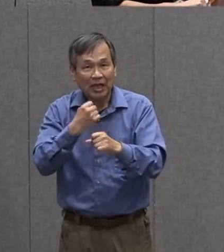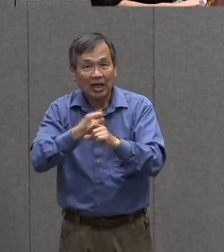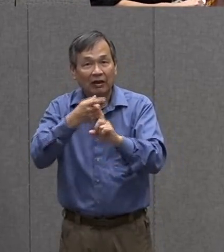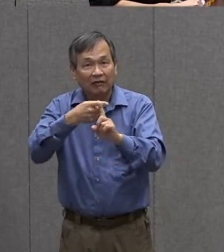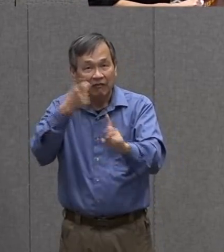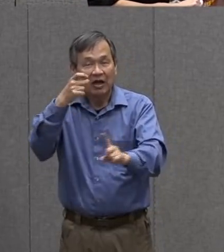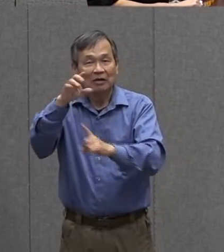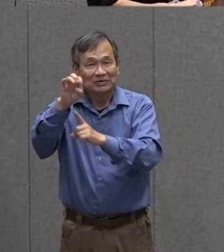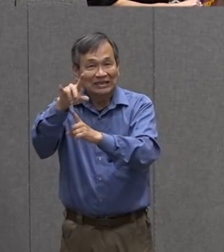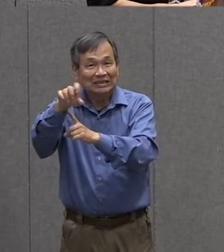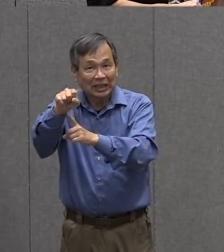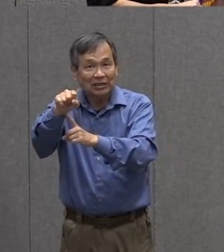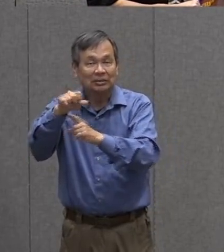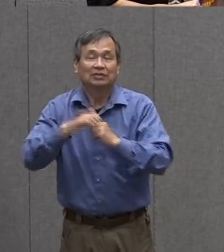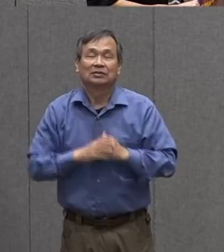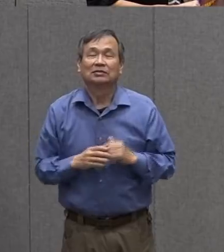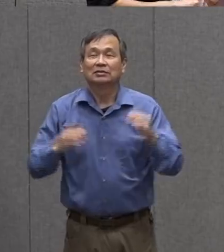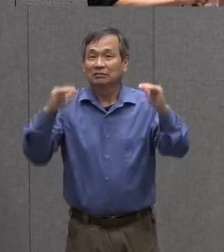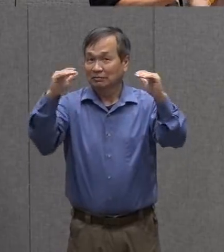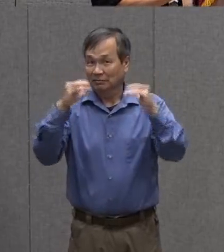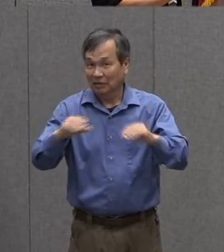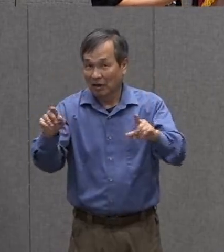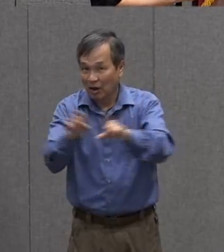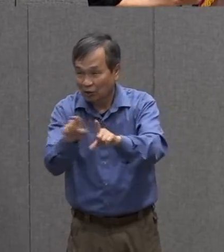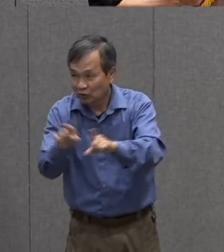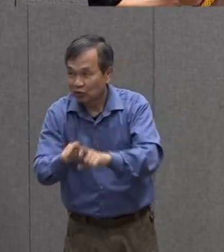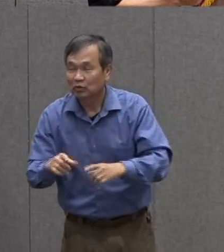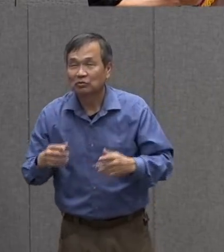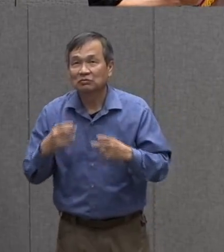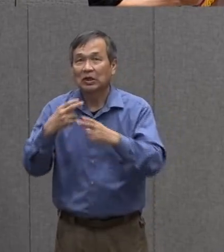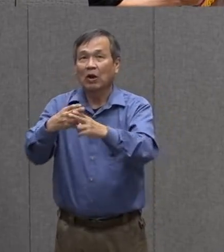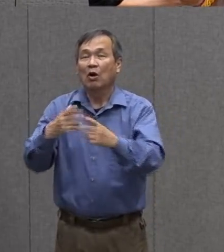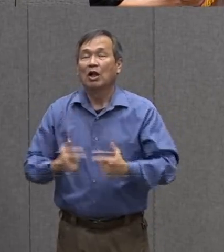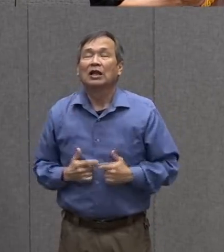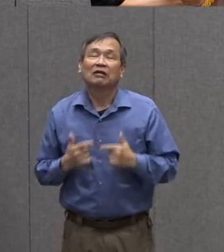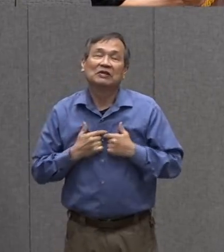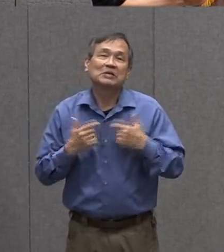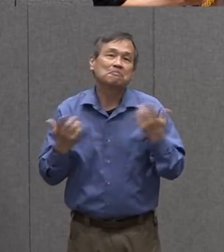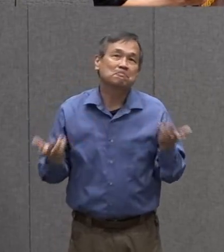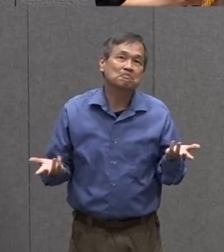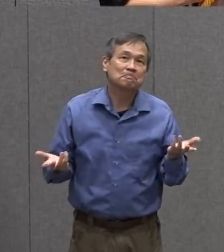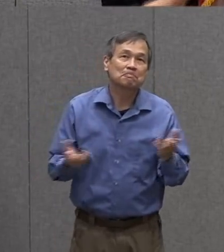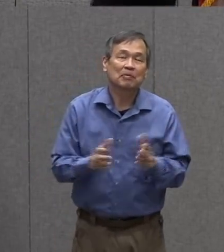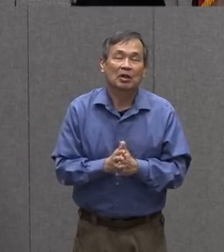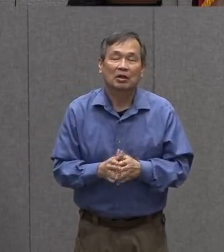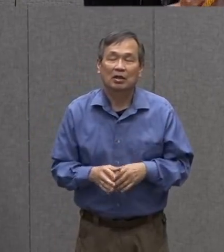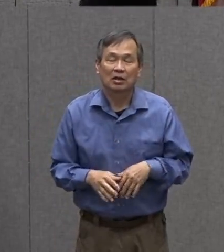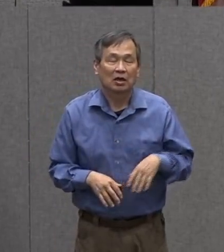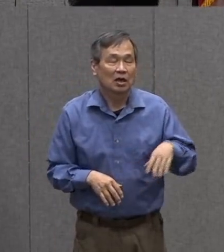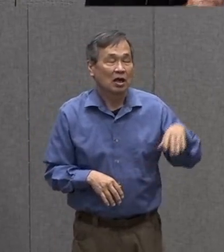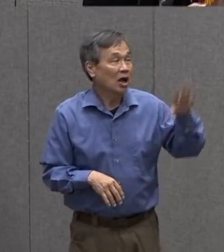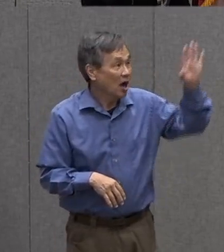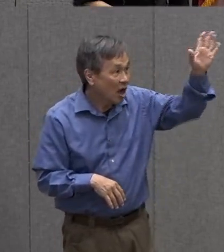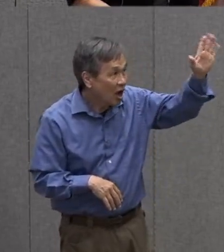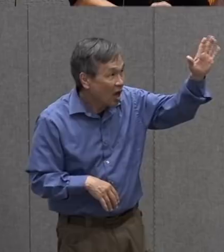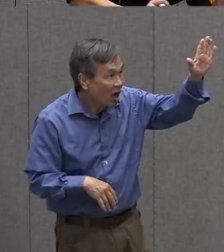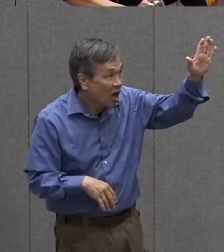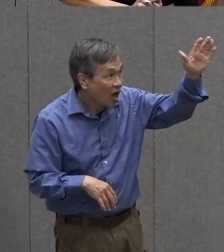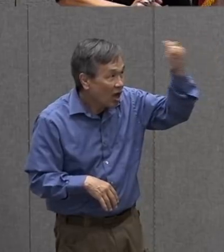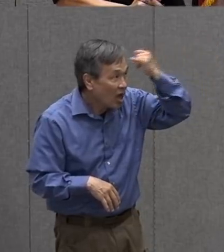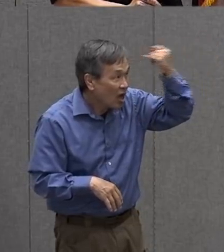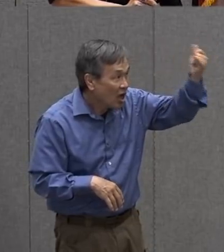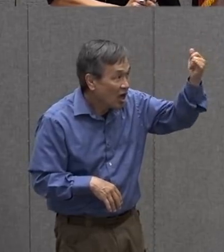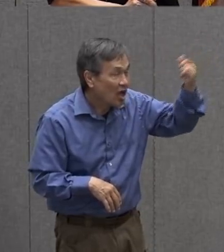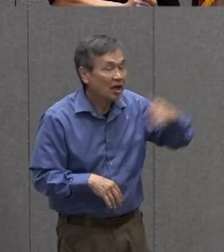we also know that um that it's that it's um i got it i got it thank you